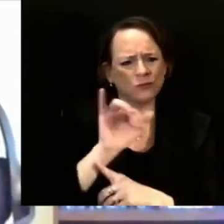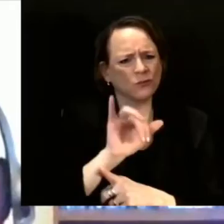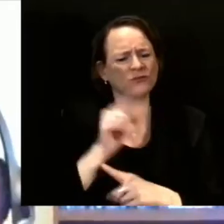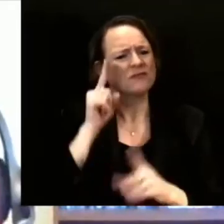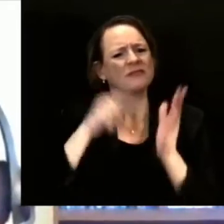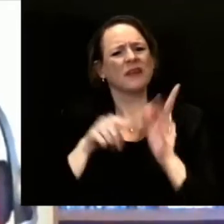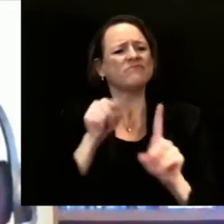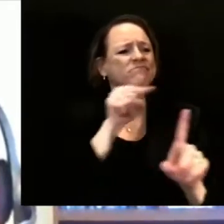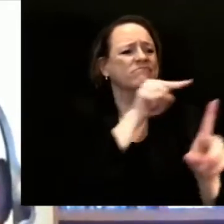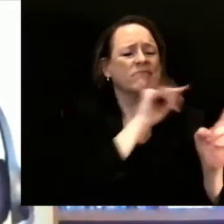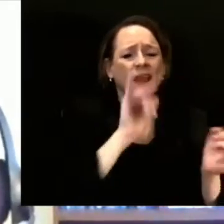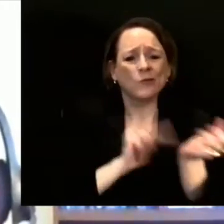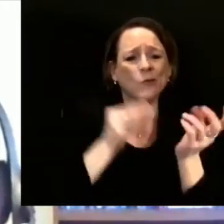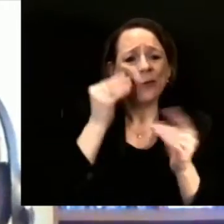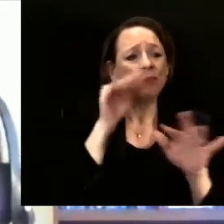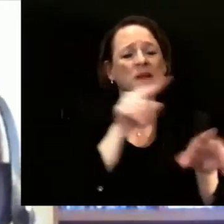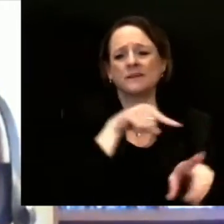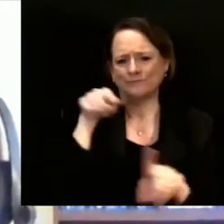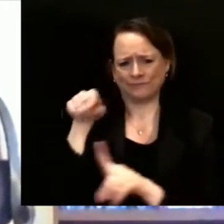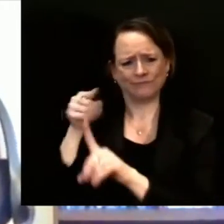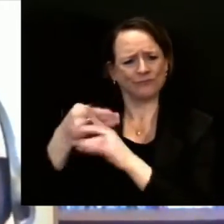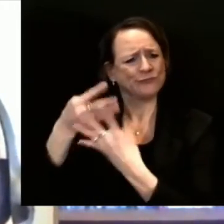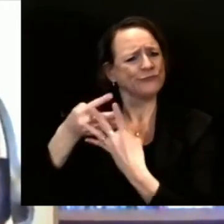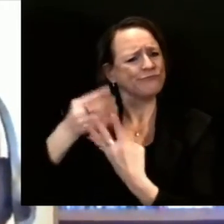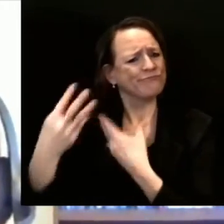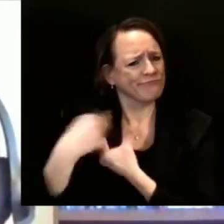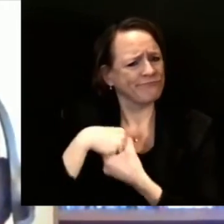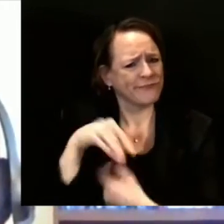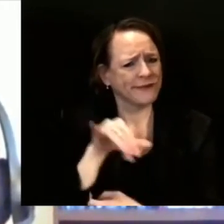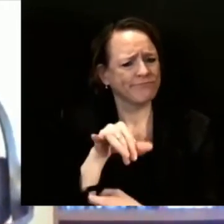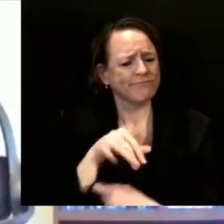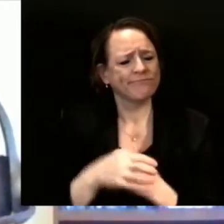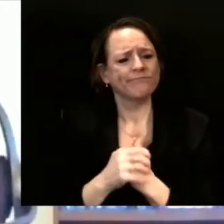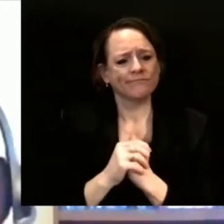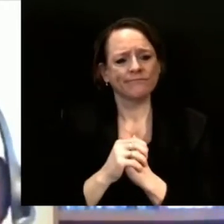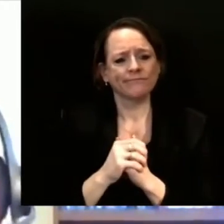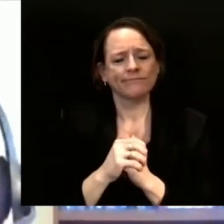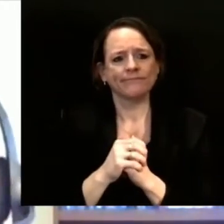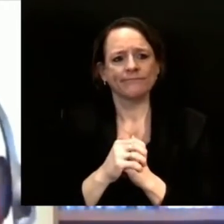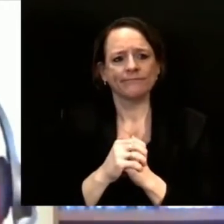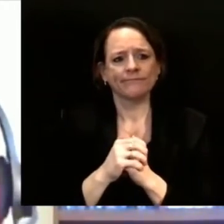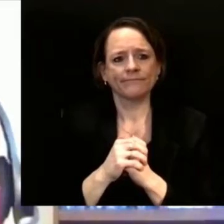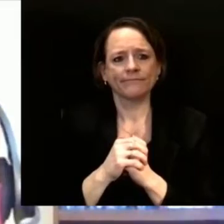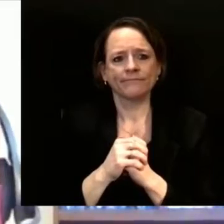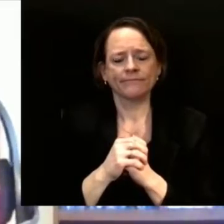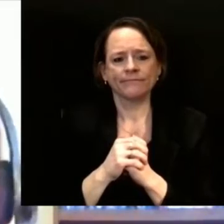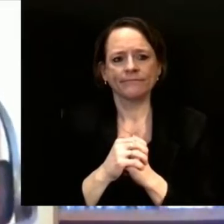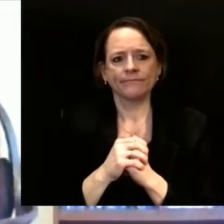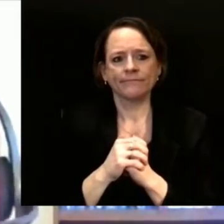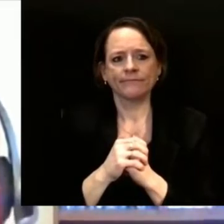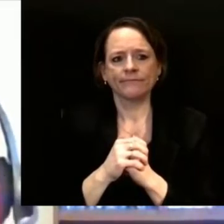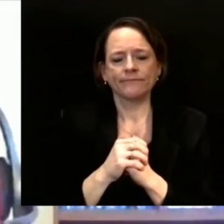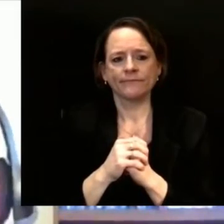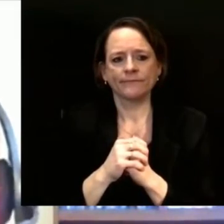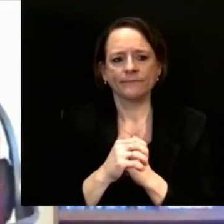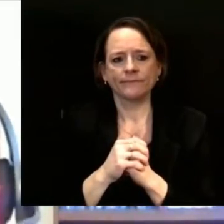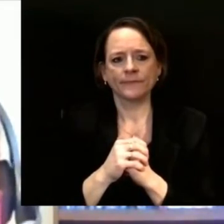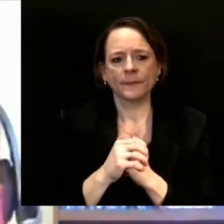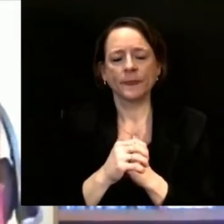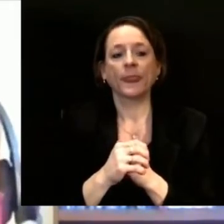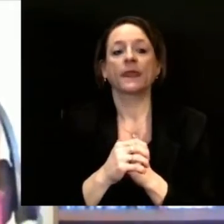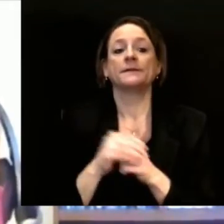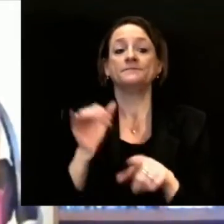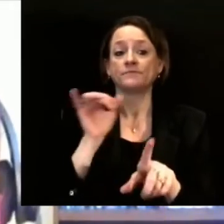other thing that's really important to remember is that outbreaks in a prison have an effect